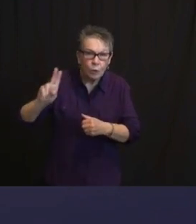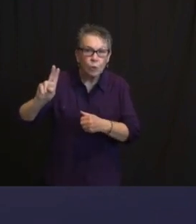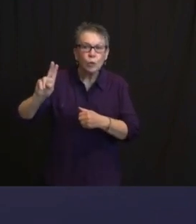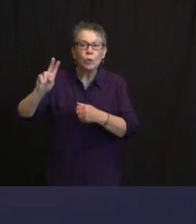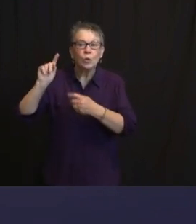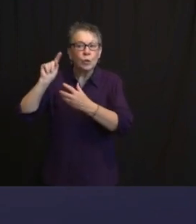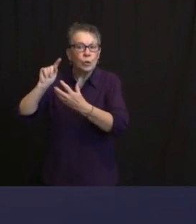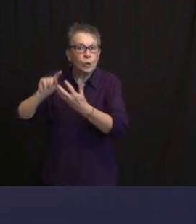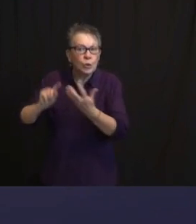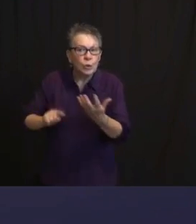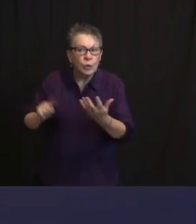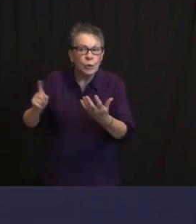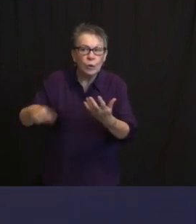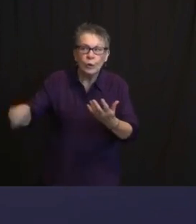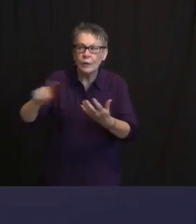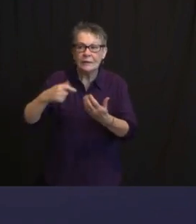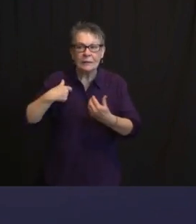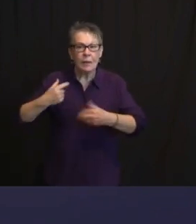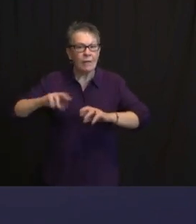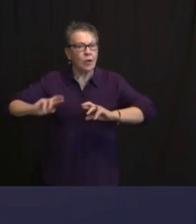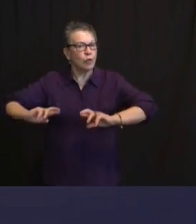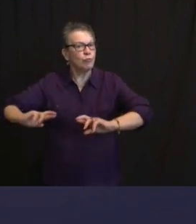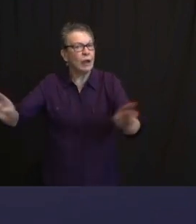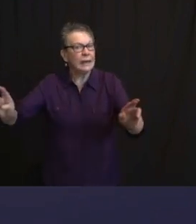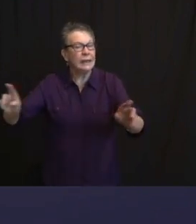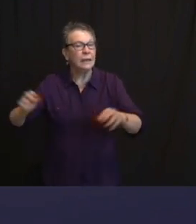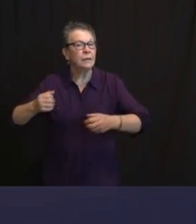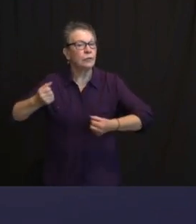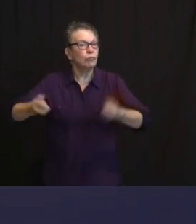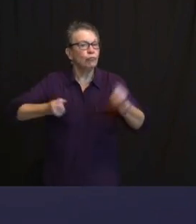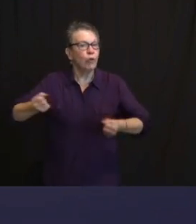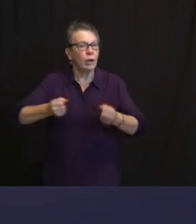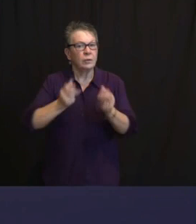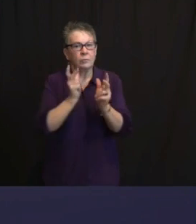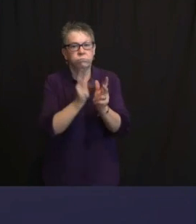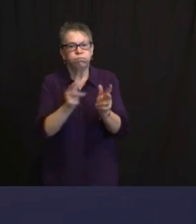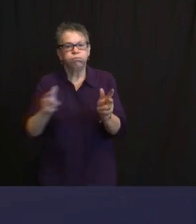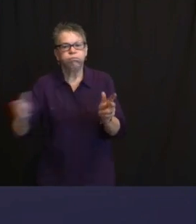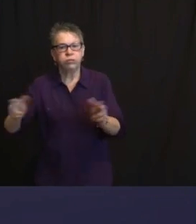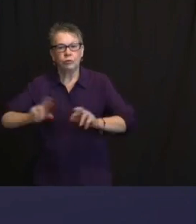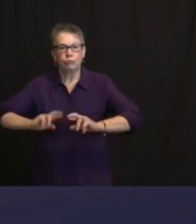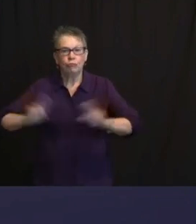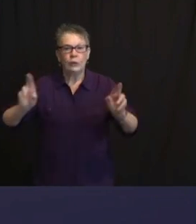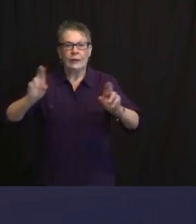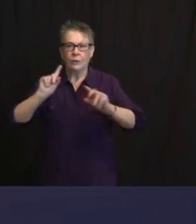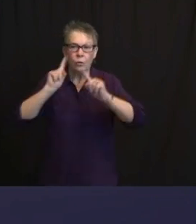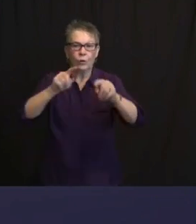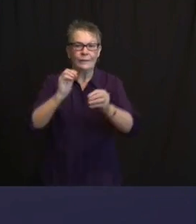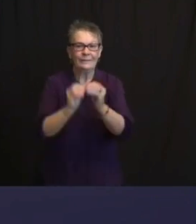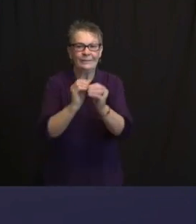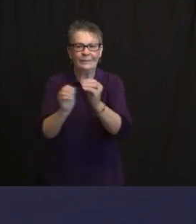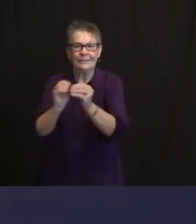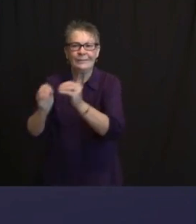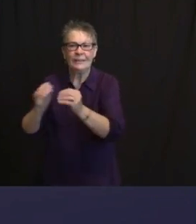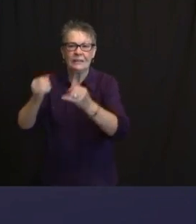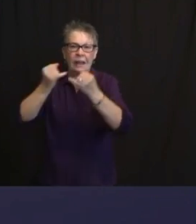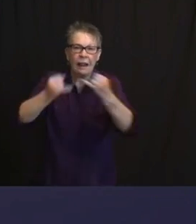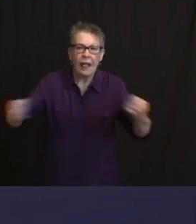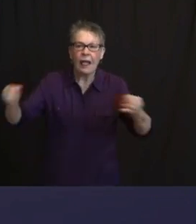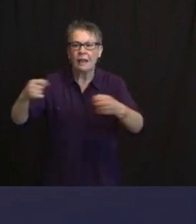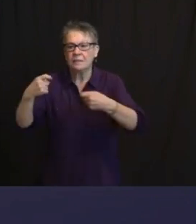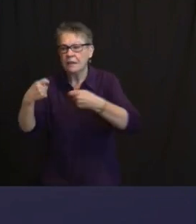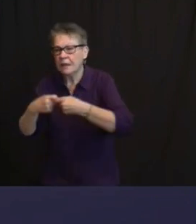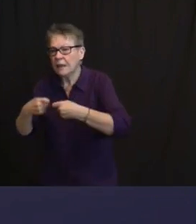READY TO RESPOND. SO JUST, AGAIN, AS WE ALWAYS CAUTION FOLKS TO REPORT IT, AND TO DON'T GO NEAR ANY DOWN